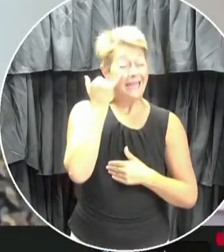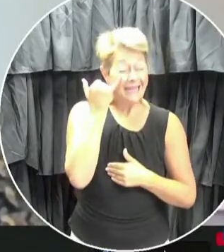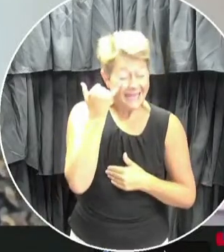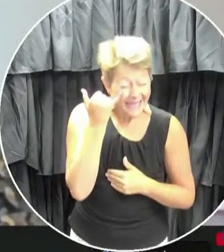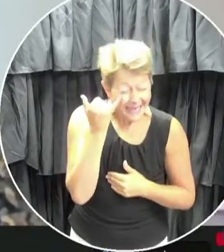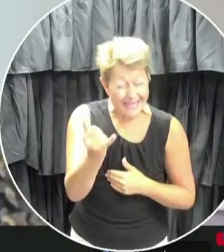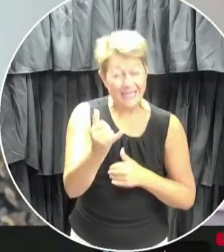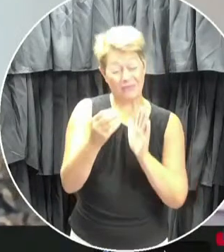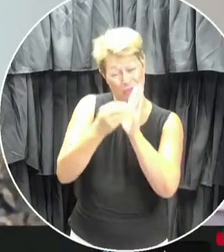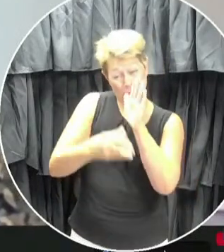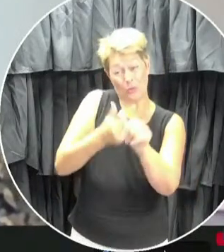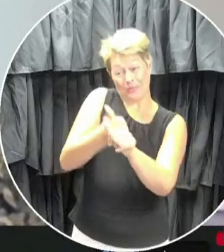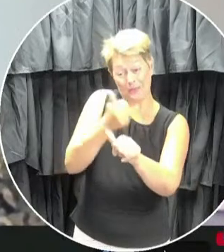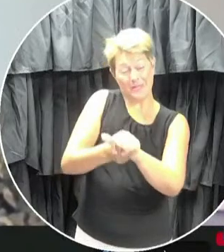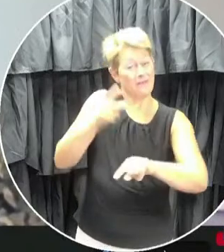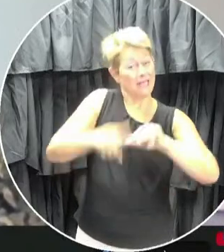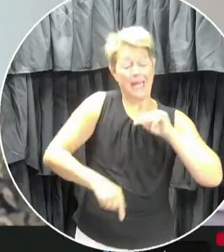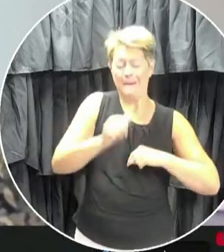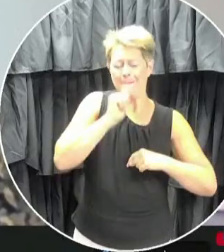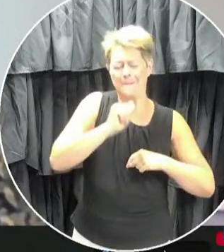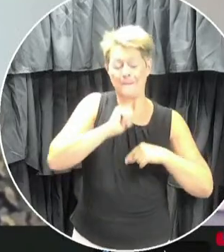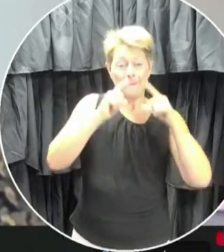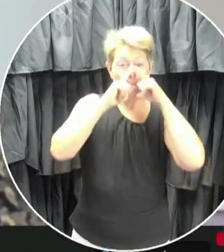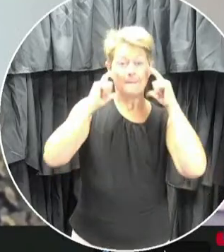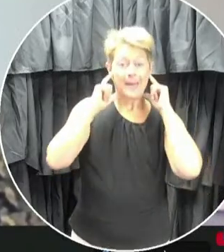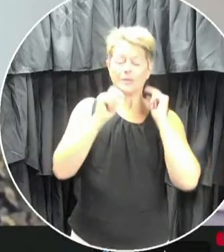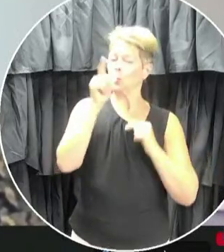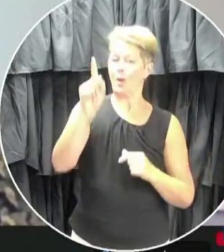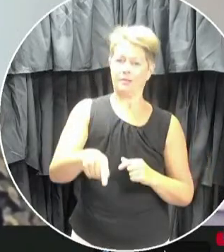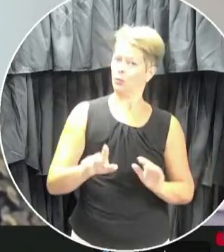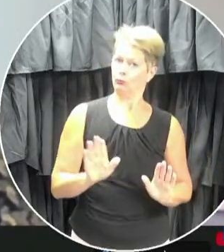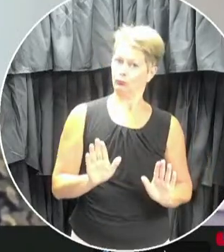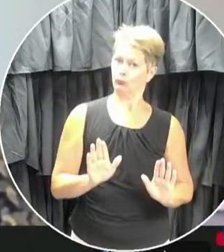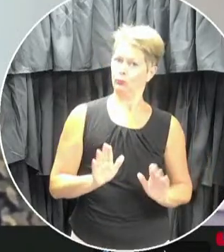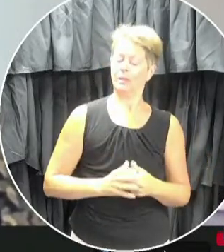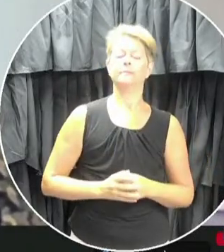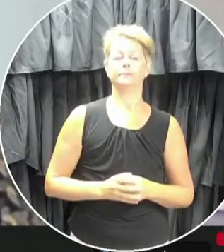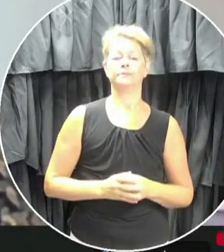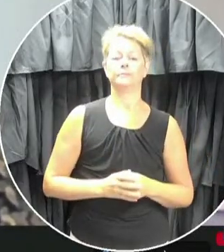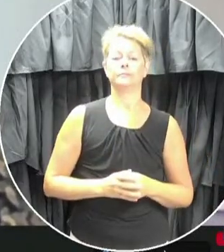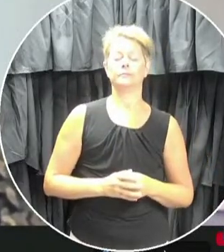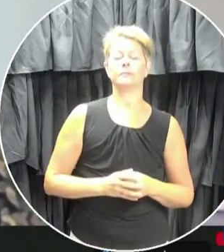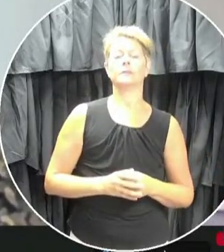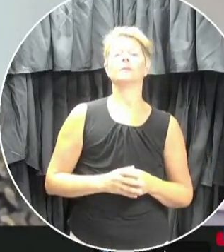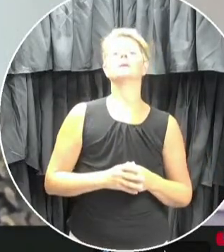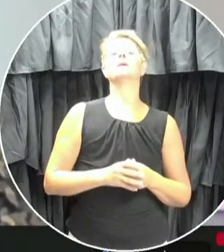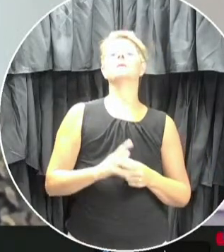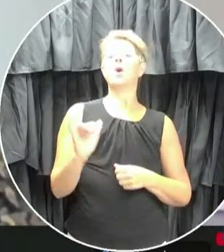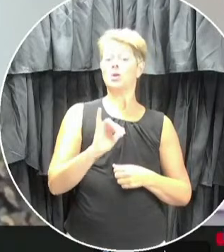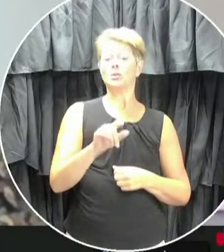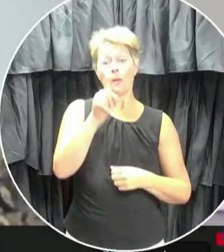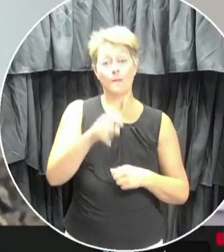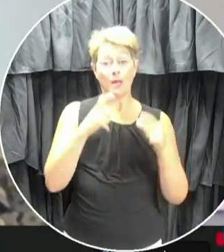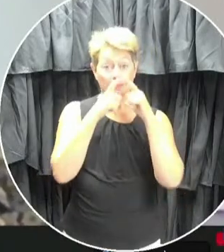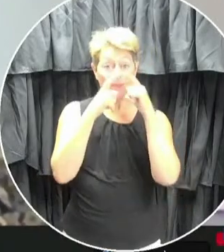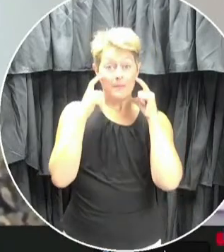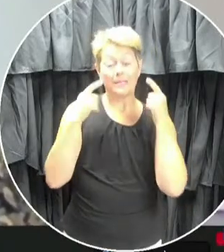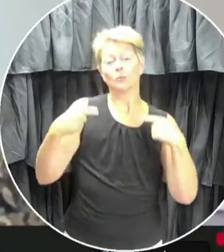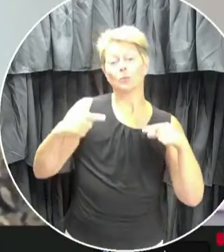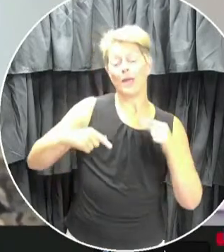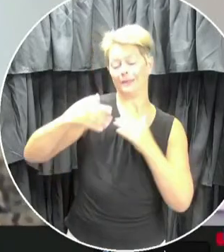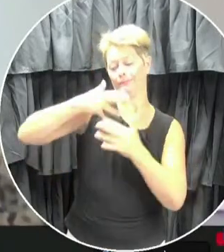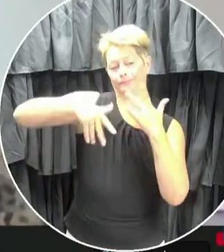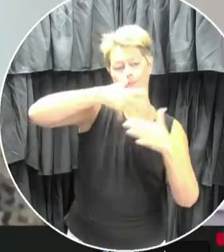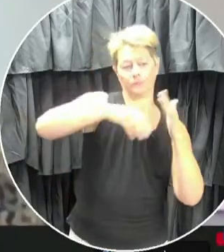if they do not tolerate it for some reason. Masks will also be required in communal areas for both students and staff